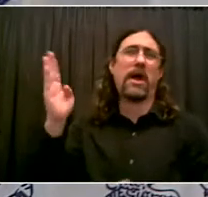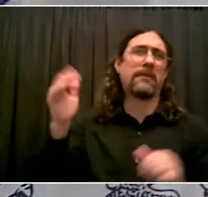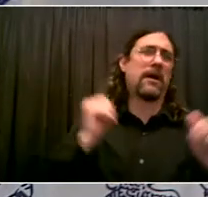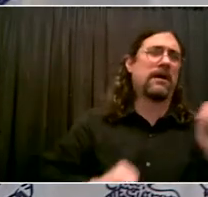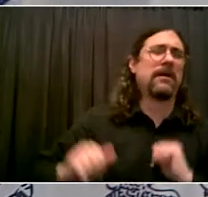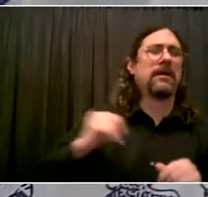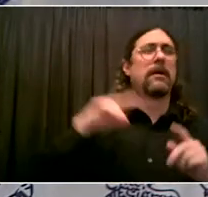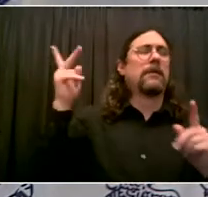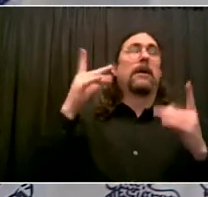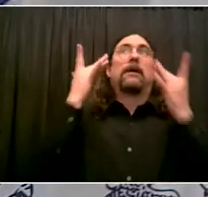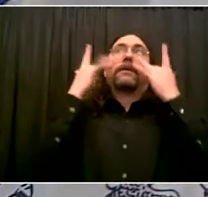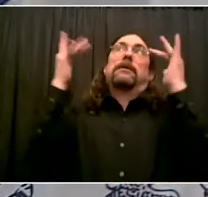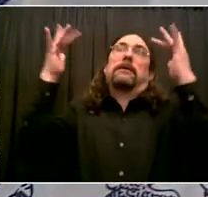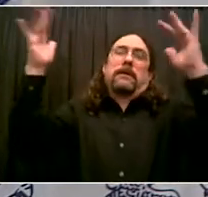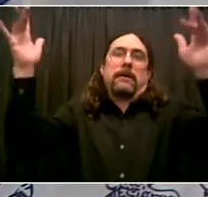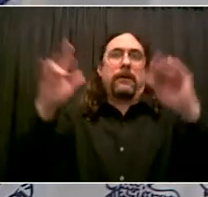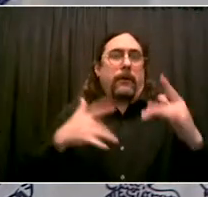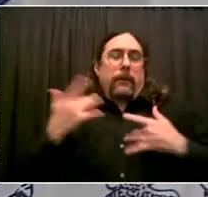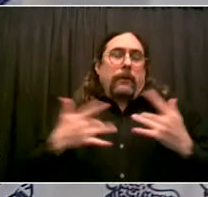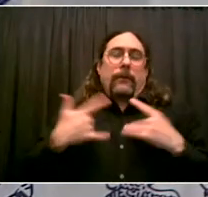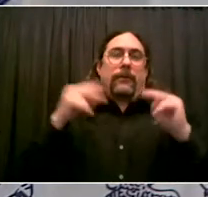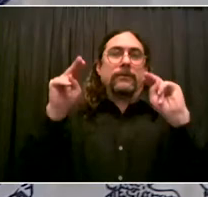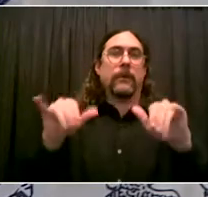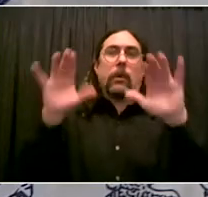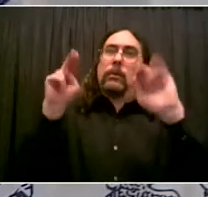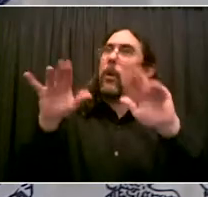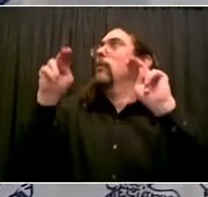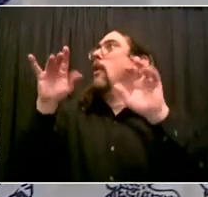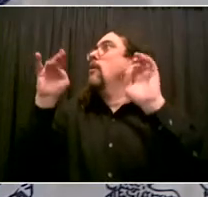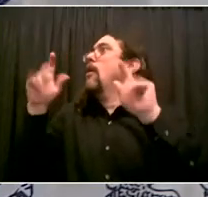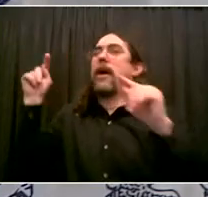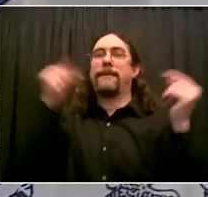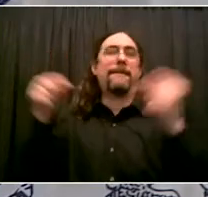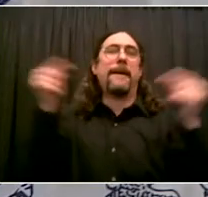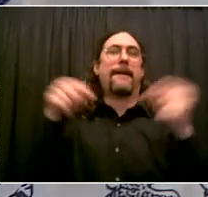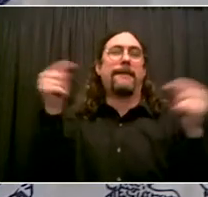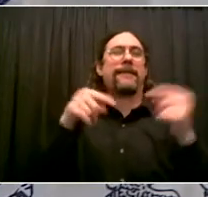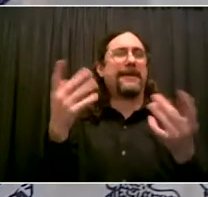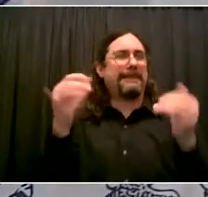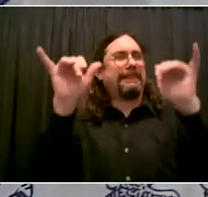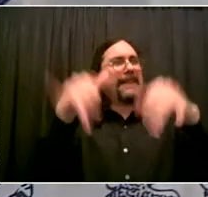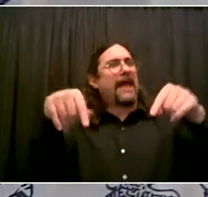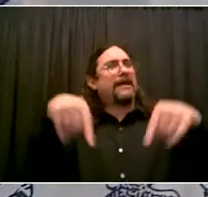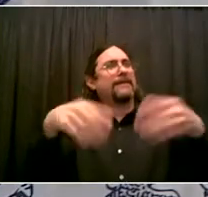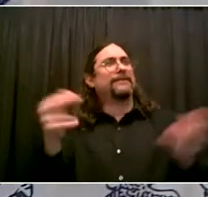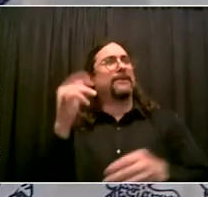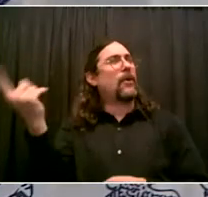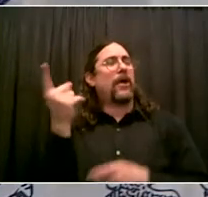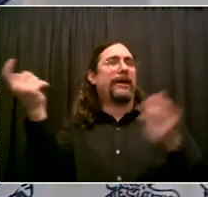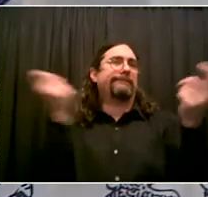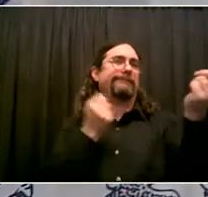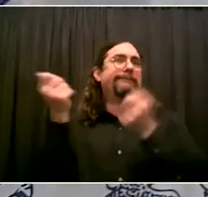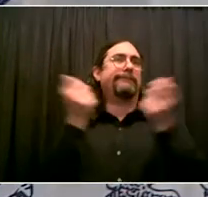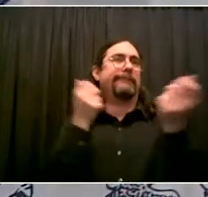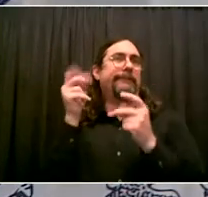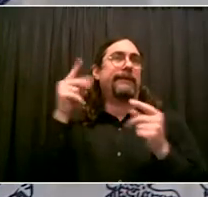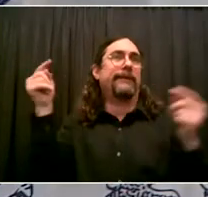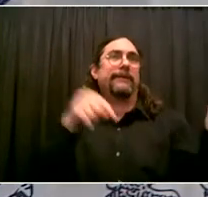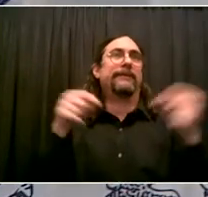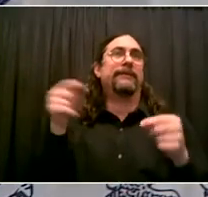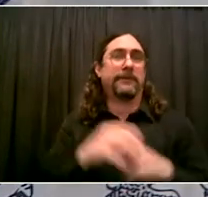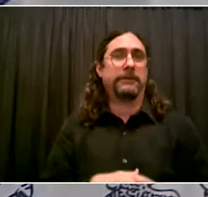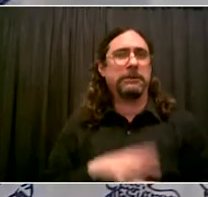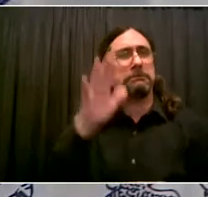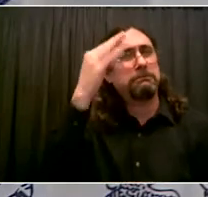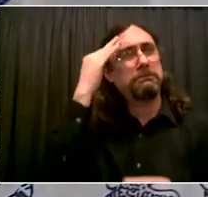Delacorte Theater in Central Park as we announced Shakespeare in the Park coming back. And so much more culture is coming back, and it's coming back quickly, because